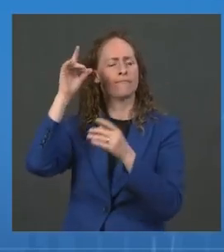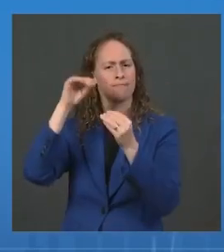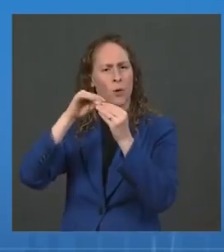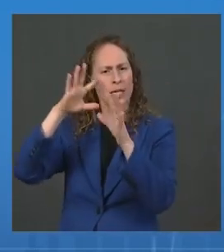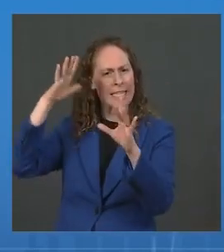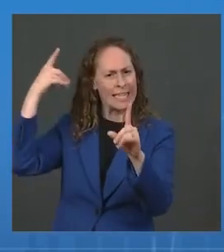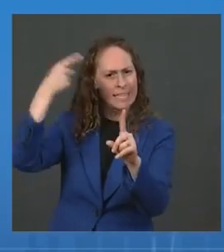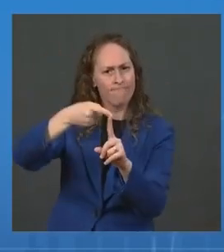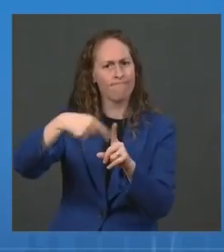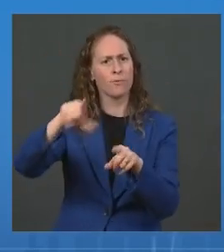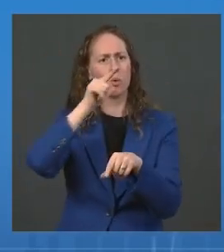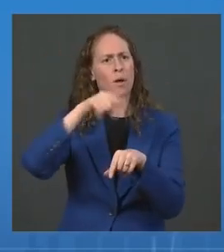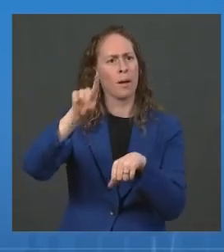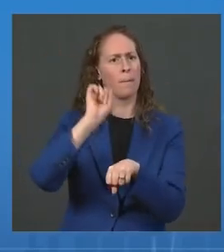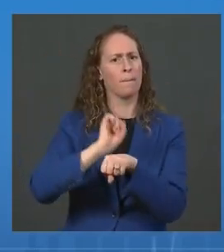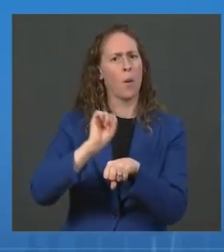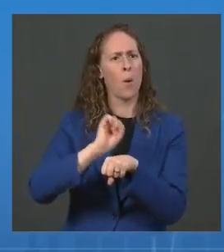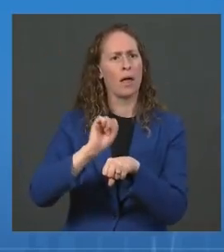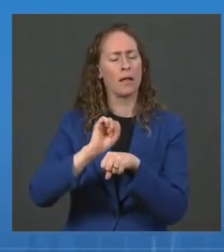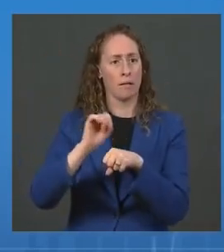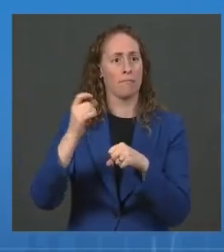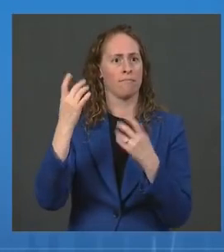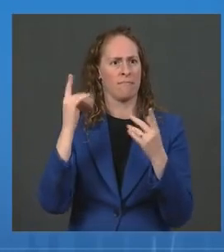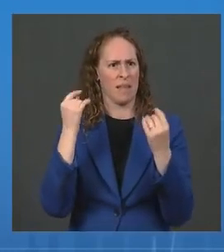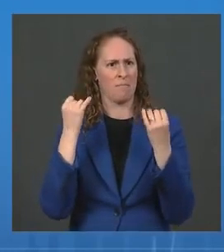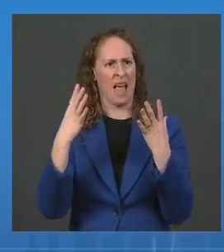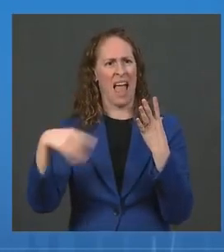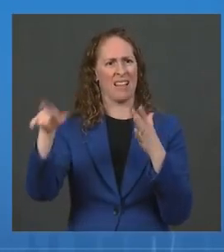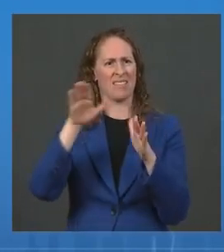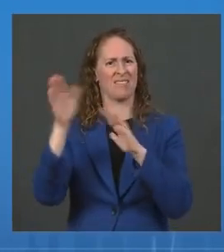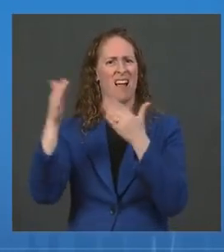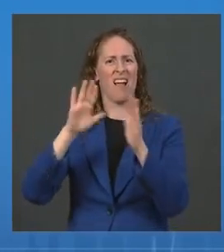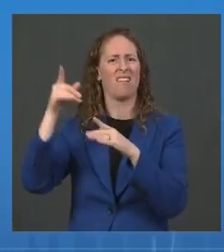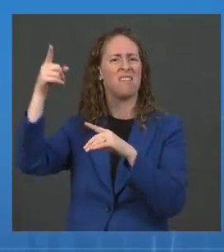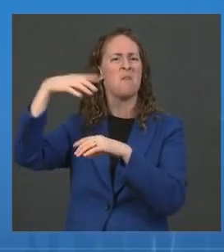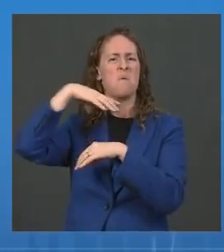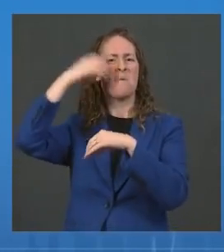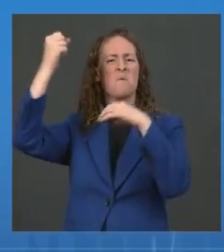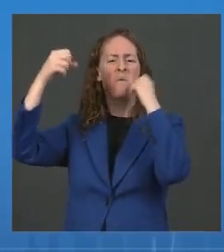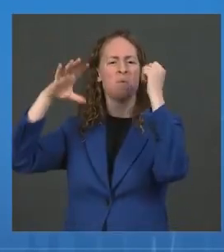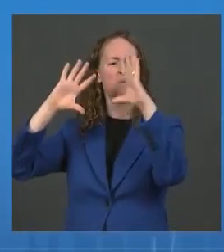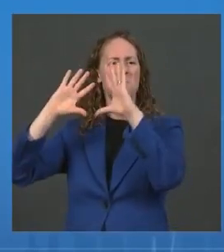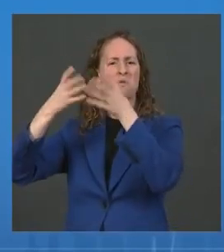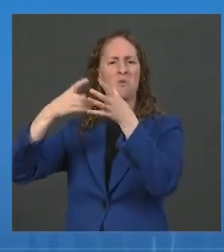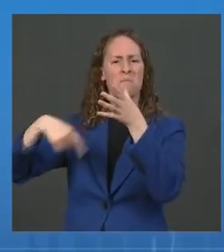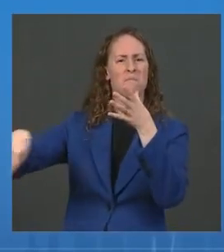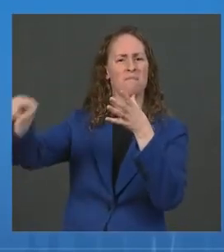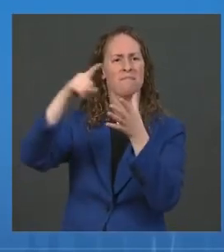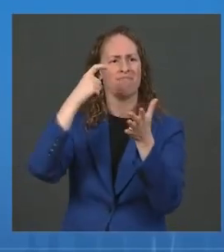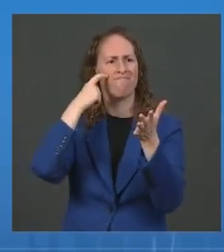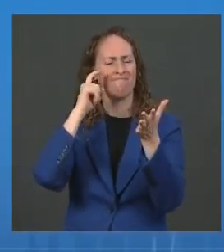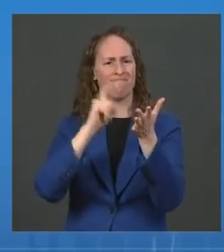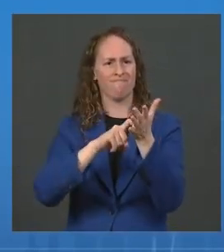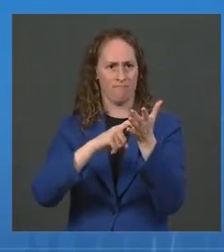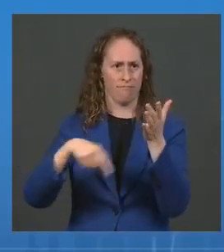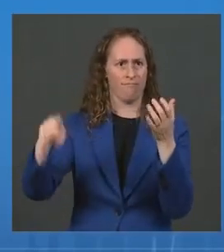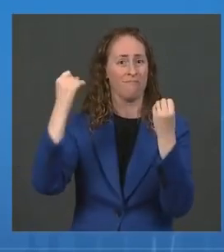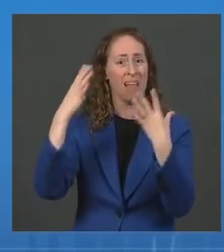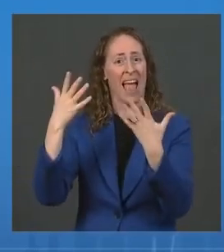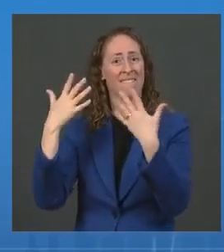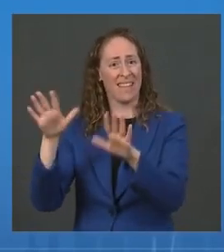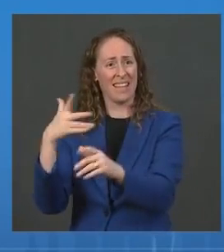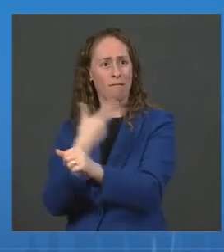deaths are still among the elderly who, of course, have the highest vaccination rate but are still bearing the brunt. What, if anything,